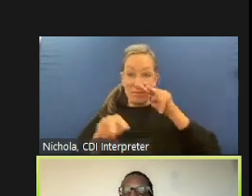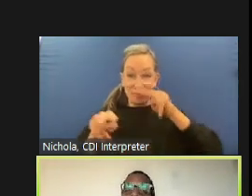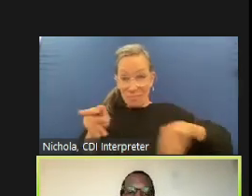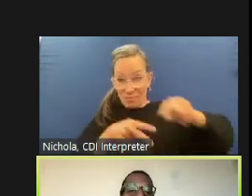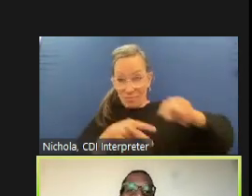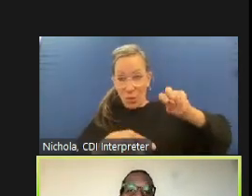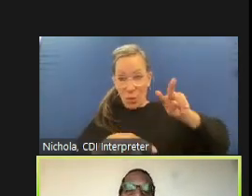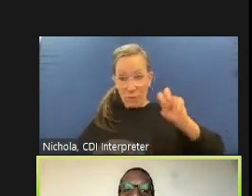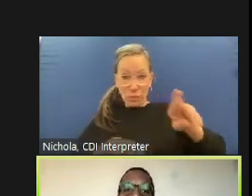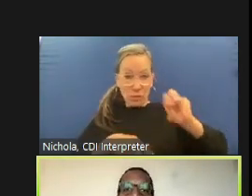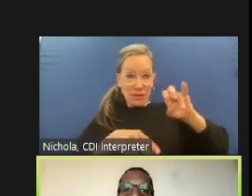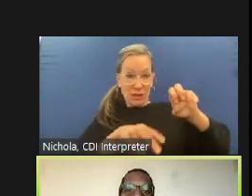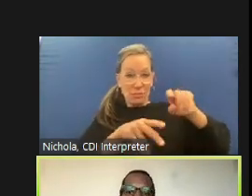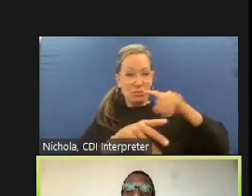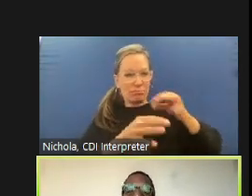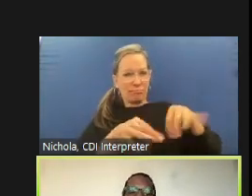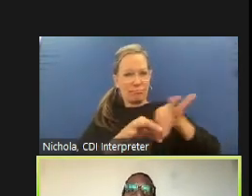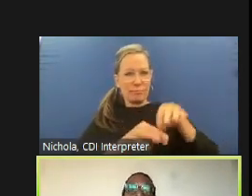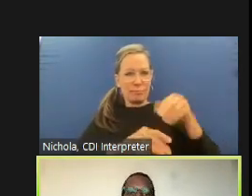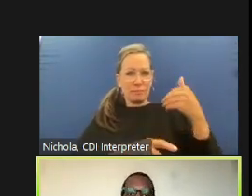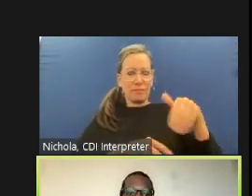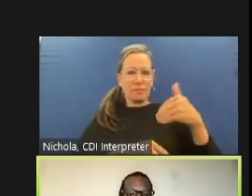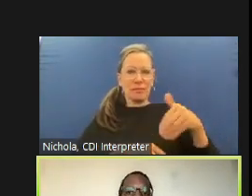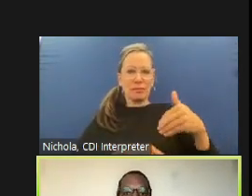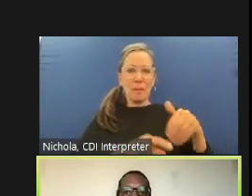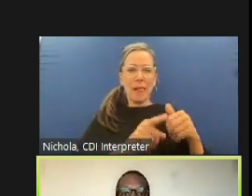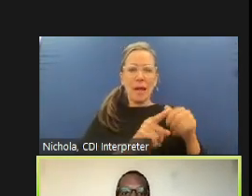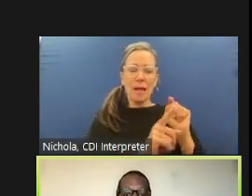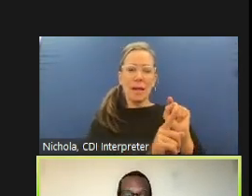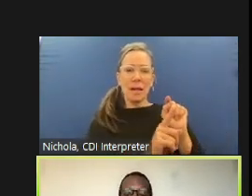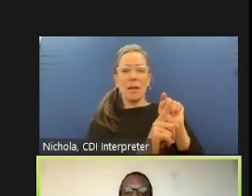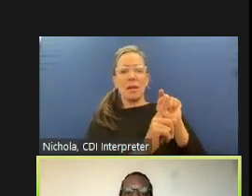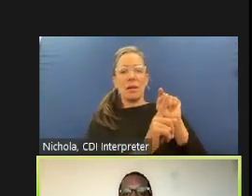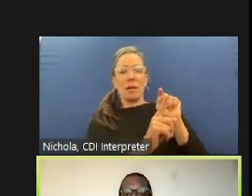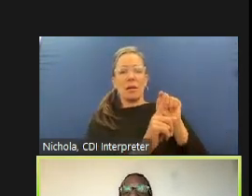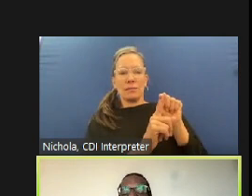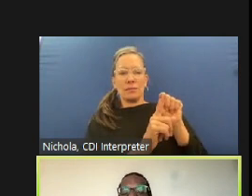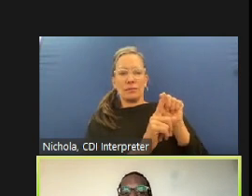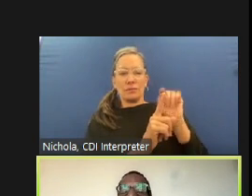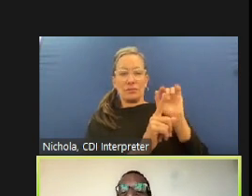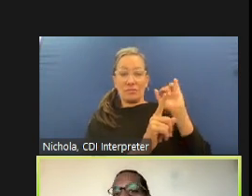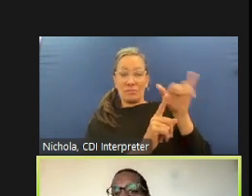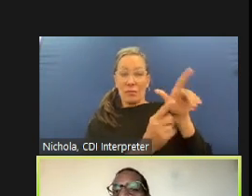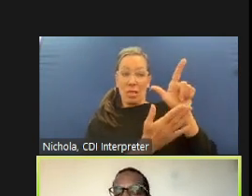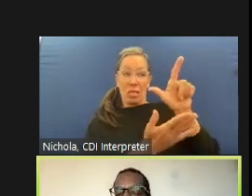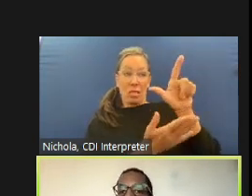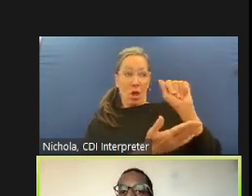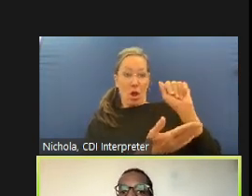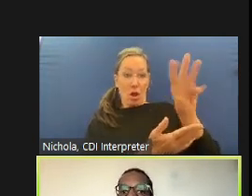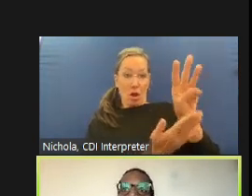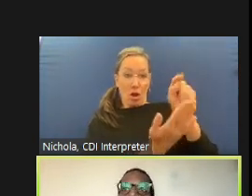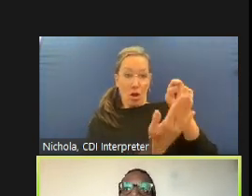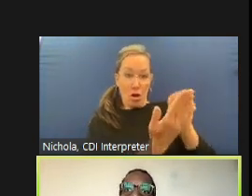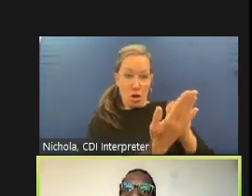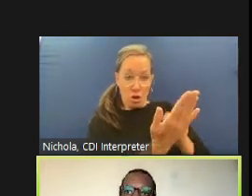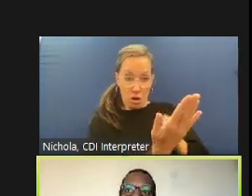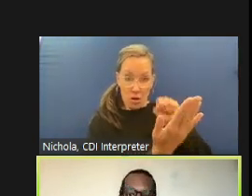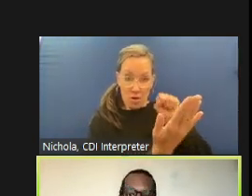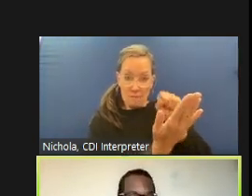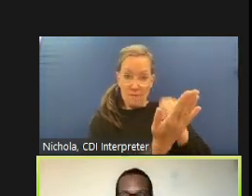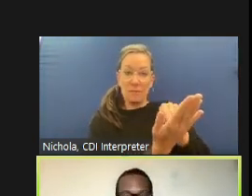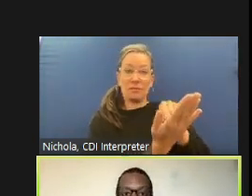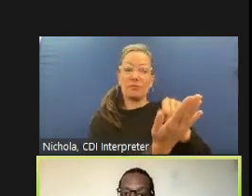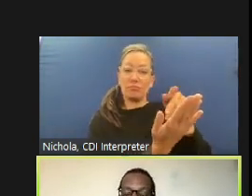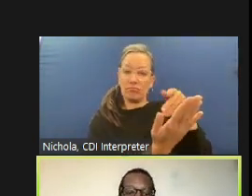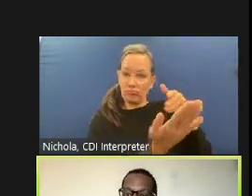departments is a creature of the law right there's a law that allows counties and communities to establish this so